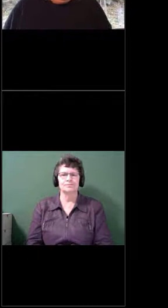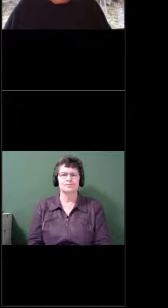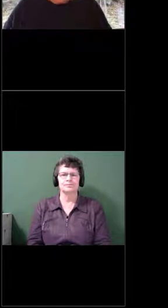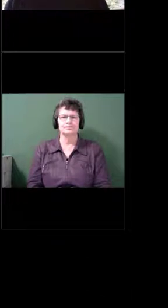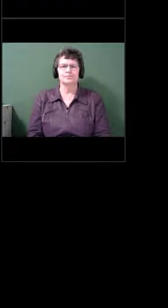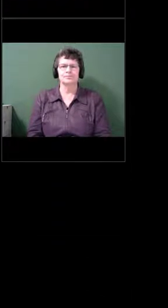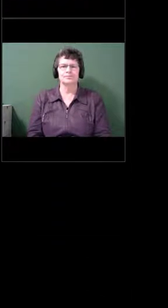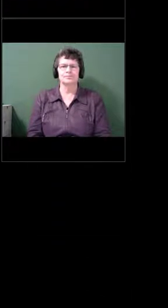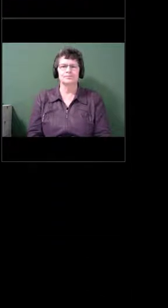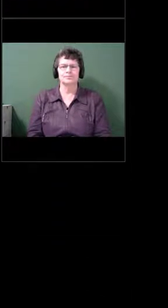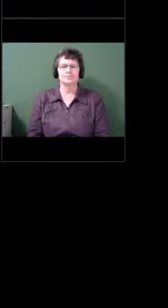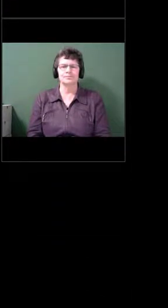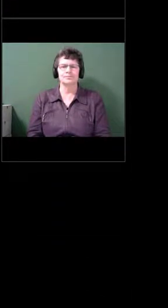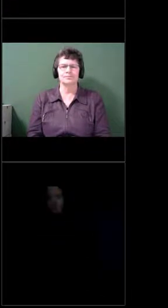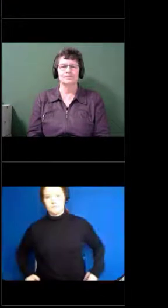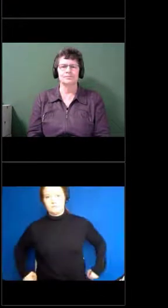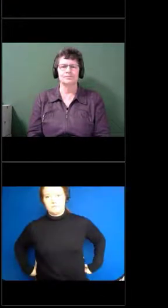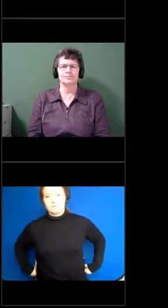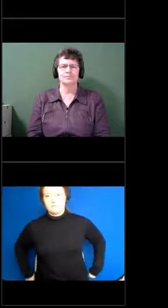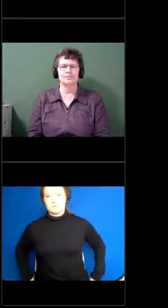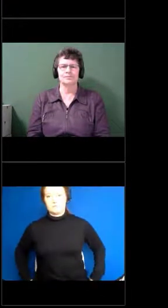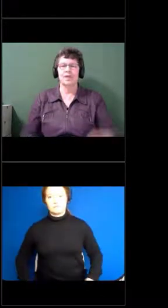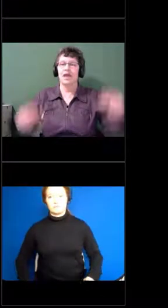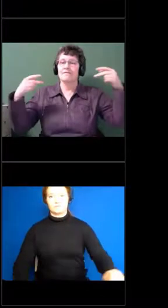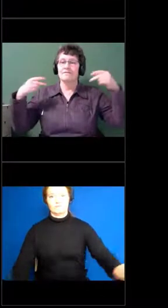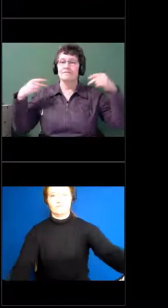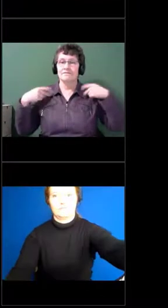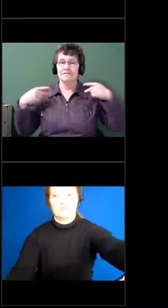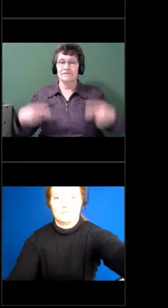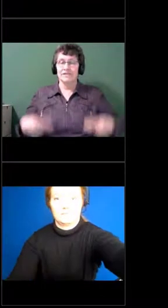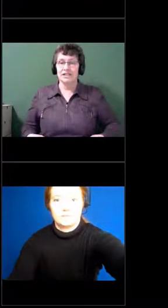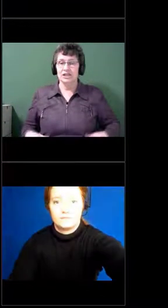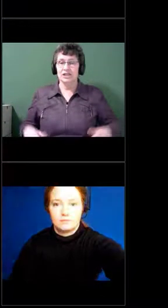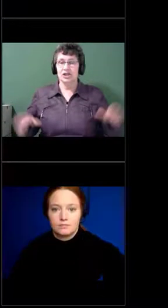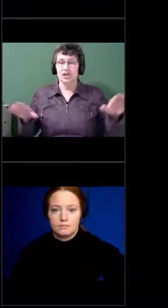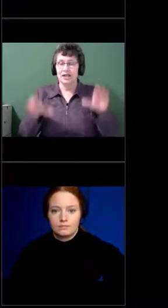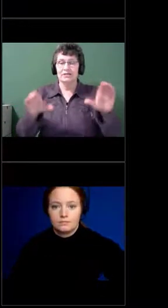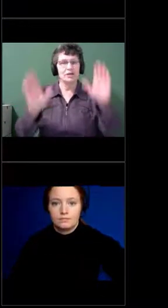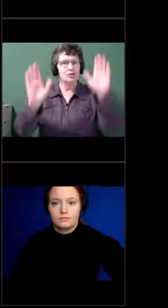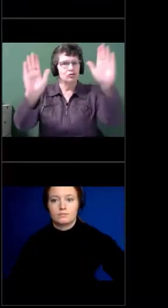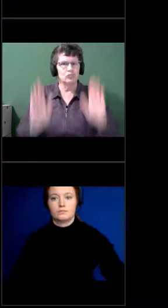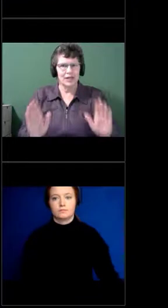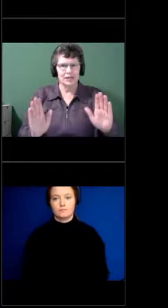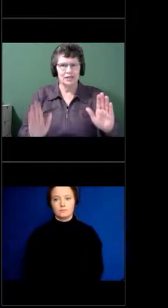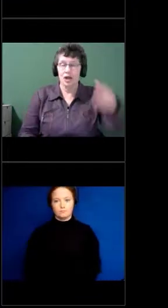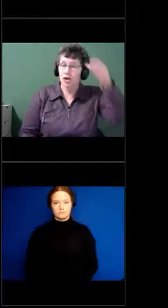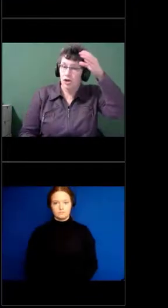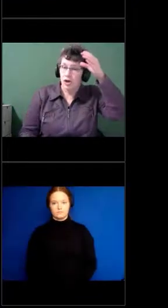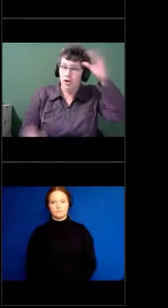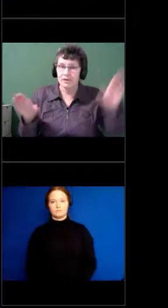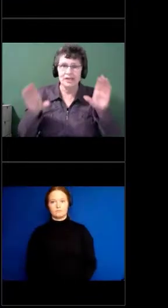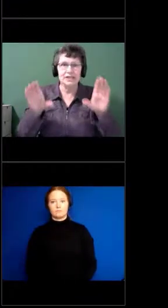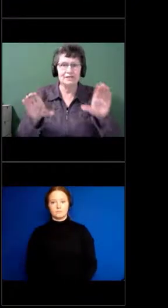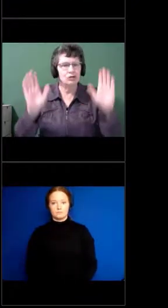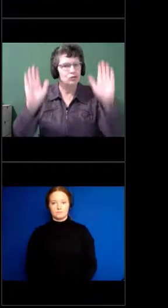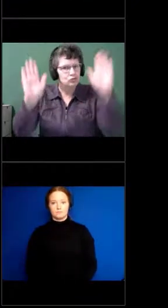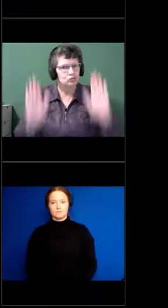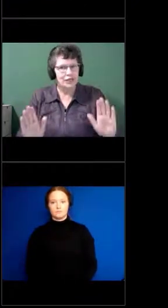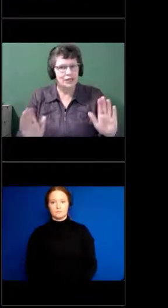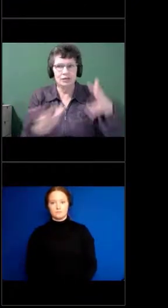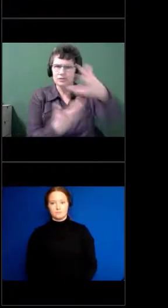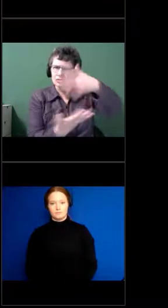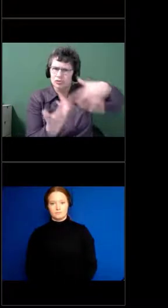So physical activity is great. Cognitive activity is great. Social activity is great.